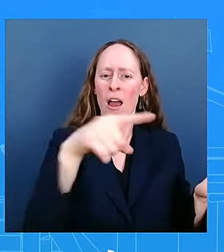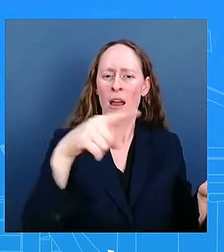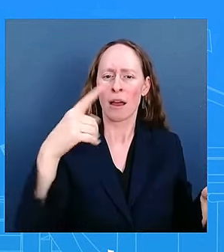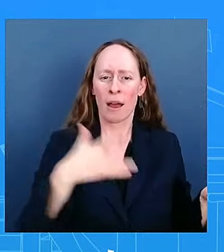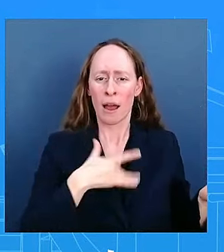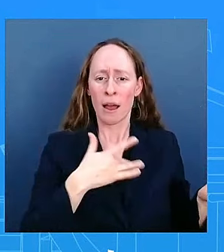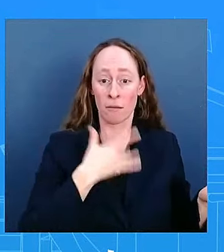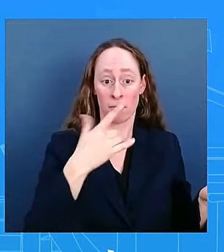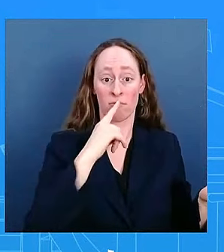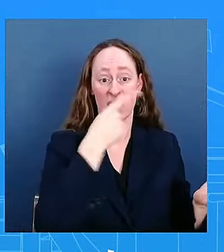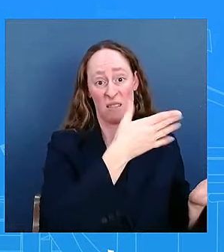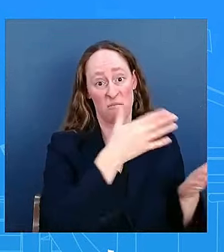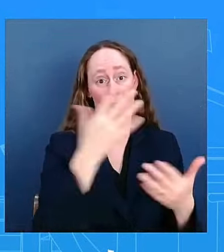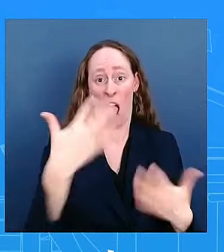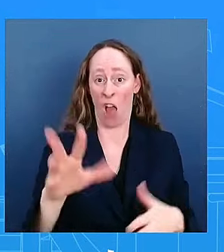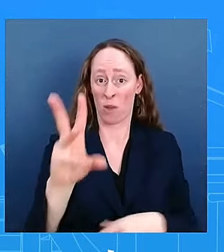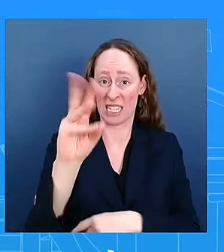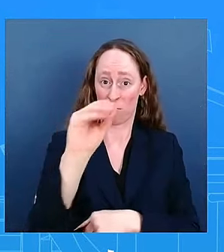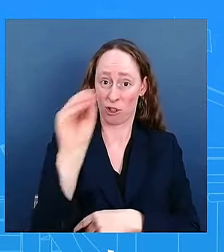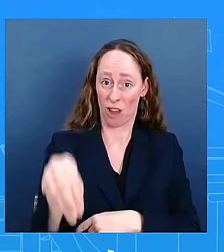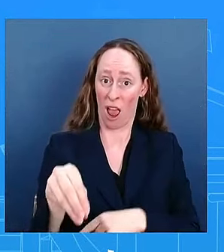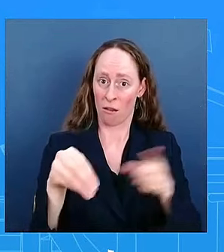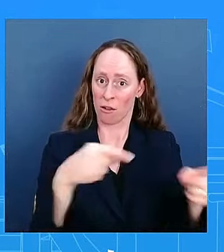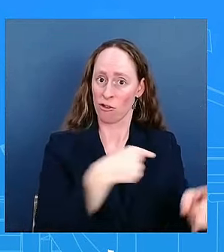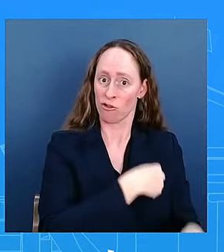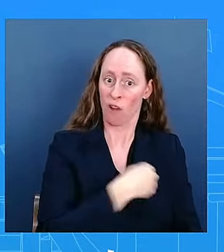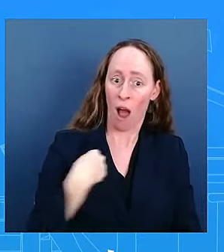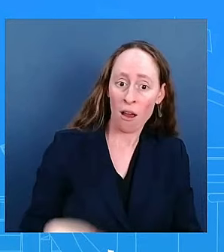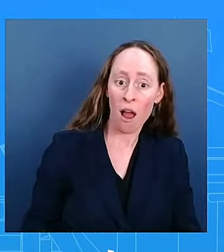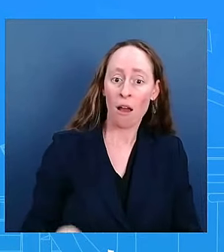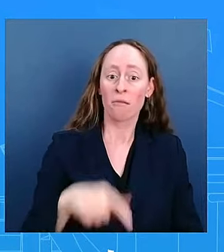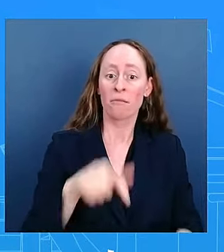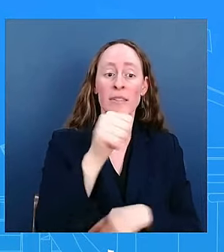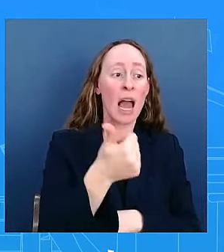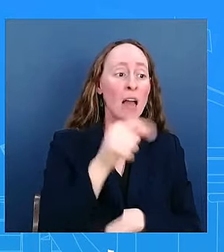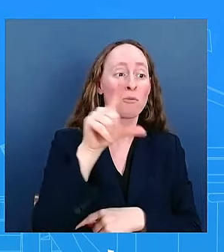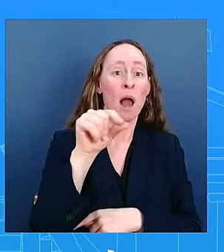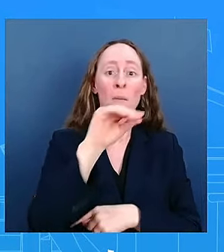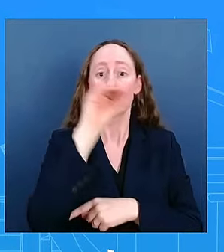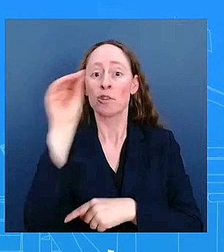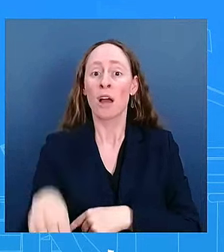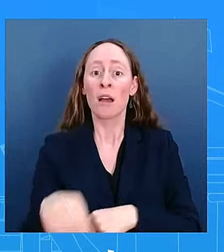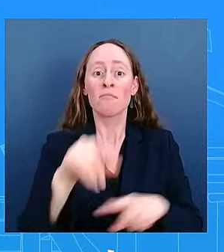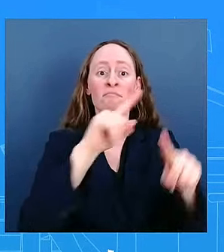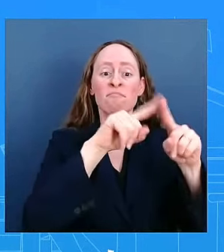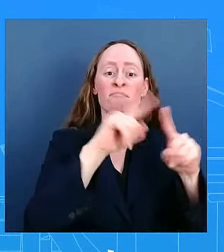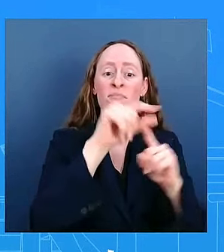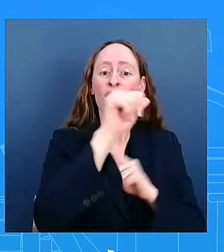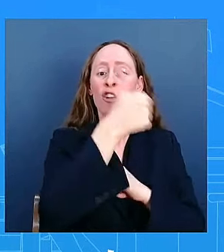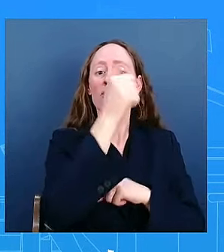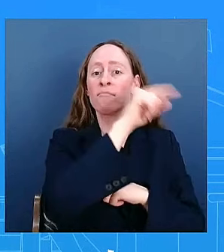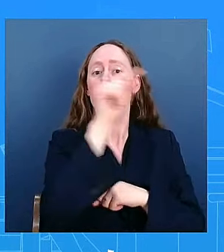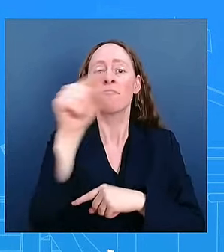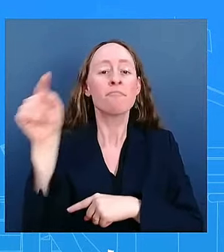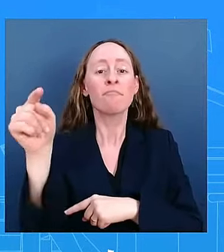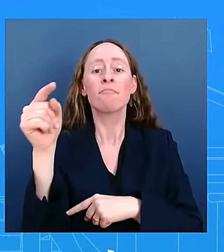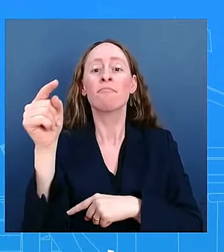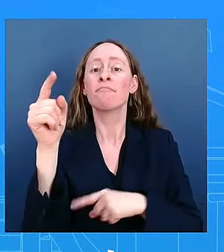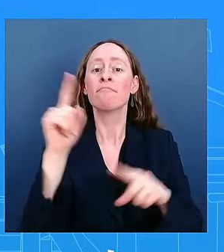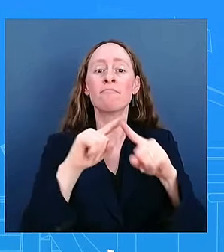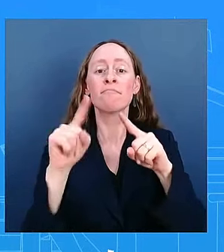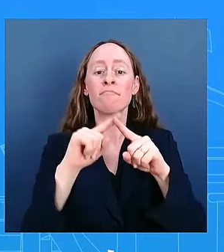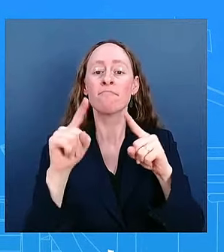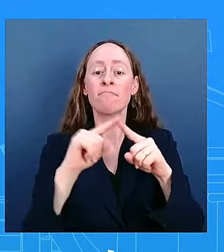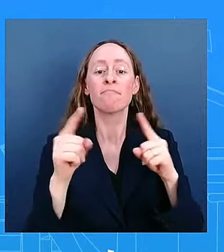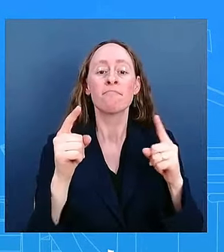on all imports coming in uh uh deep uh deportations and compromising the independence of the federal reserve